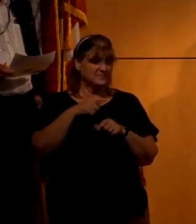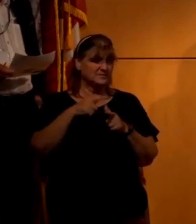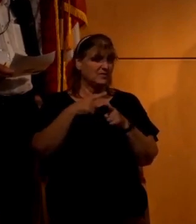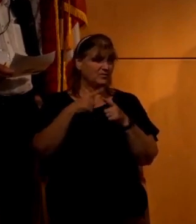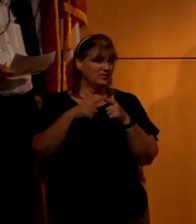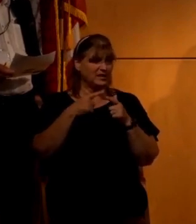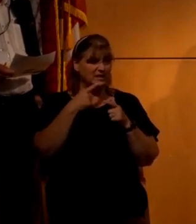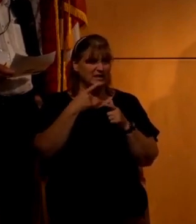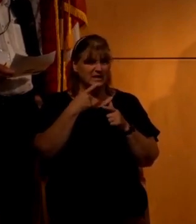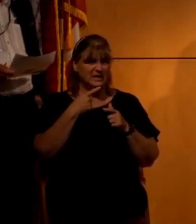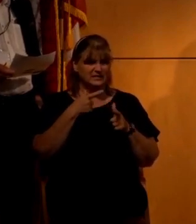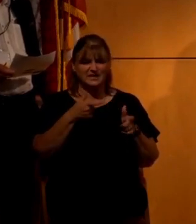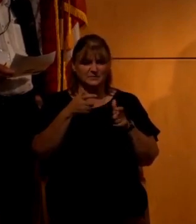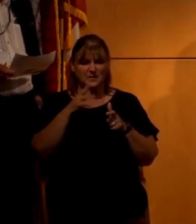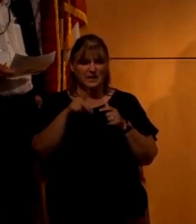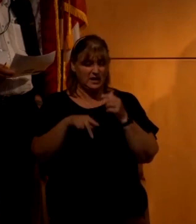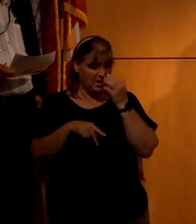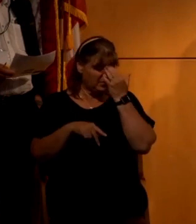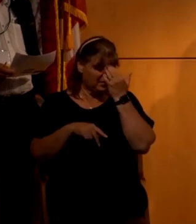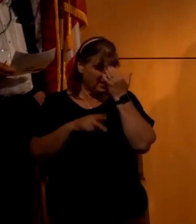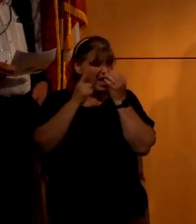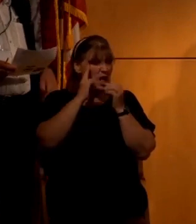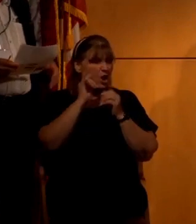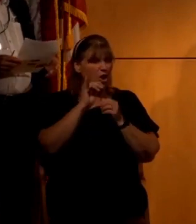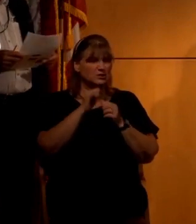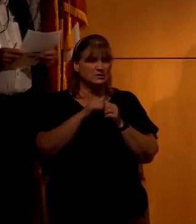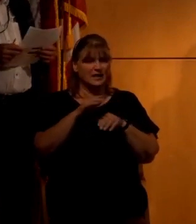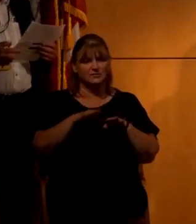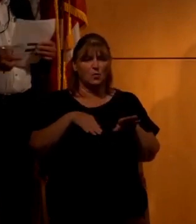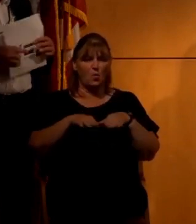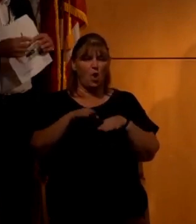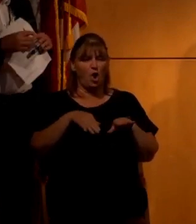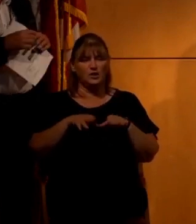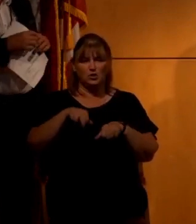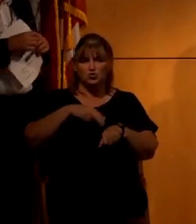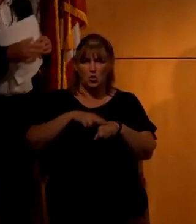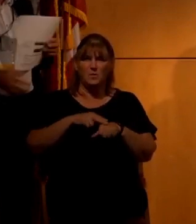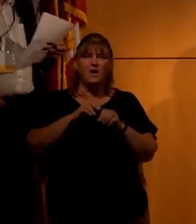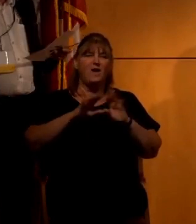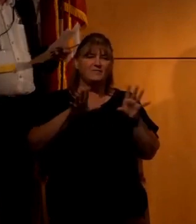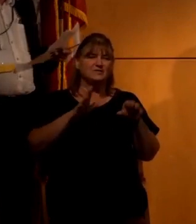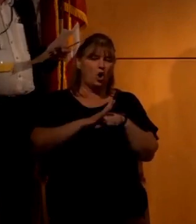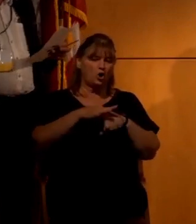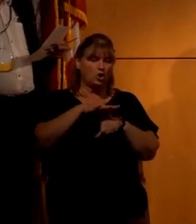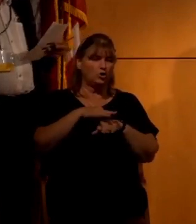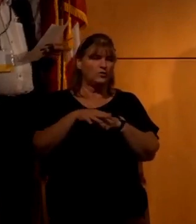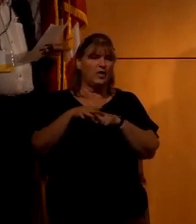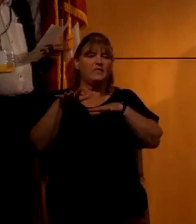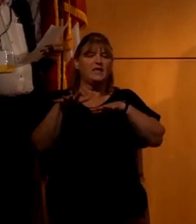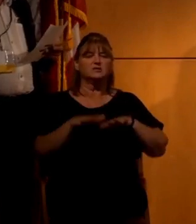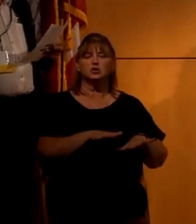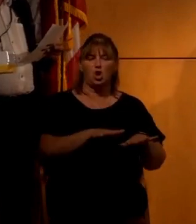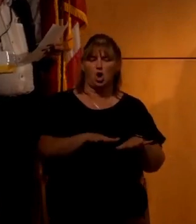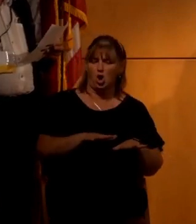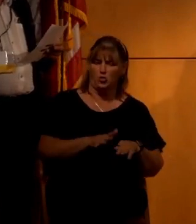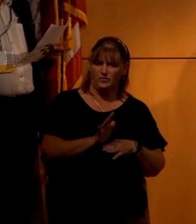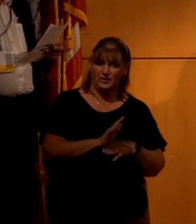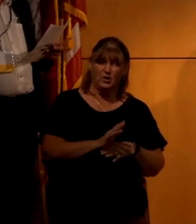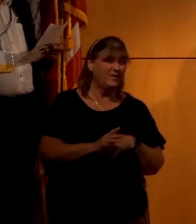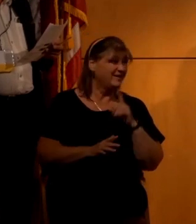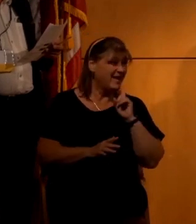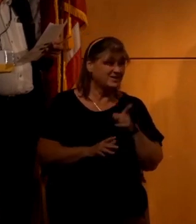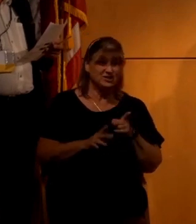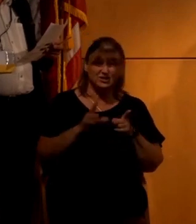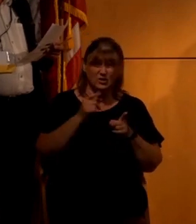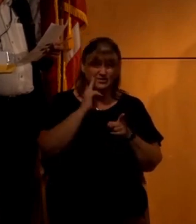they just say, you speed it up. Um, it looks like they're walking normally. So clearly they filmed this on the earth and just slow the video down. It's like, actually, no,